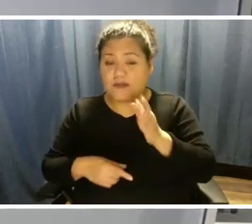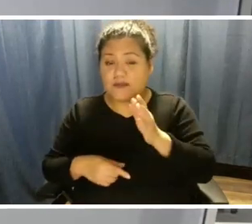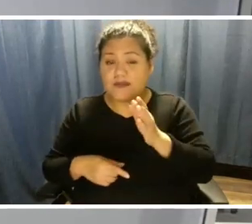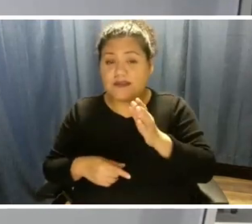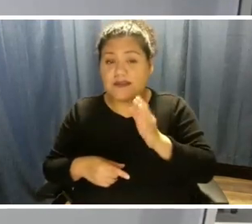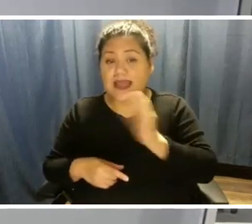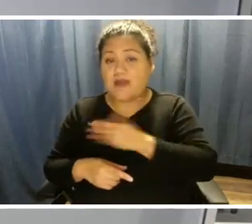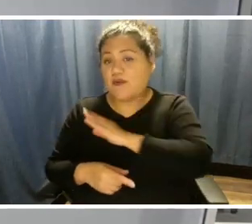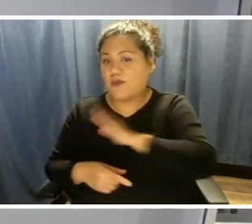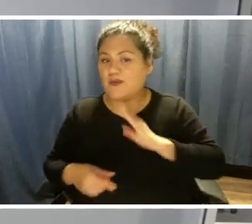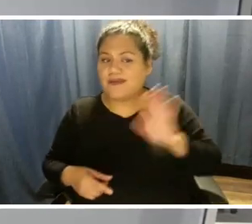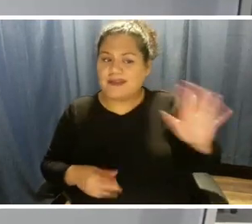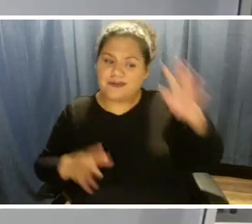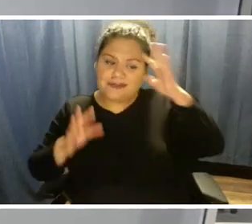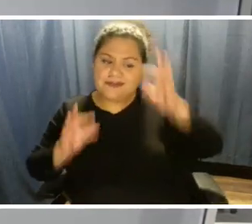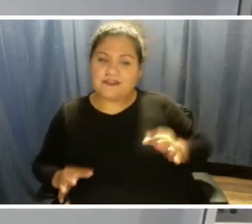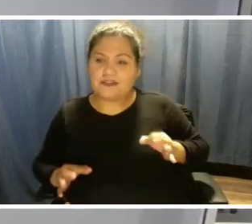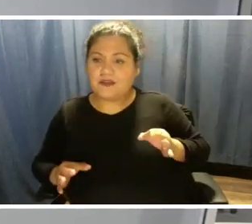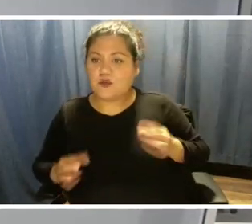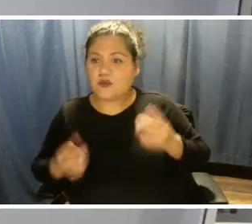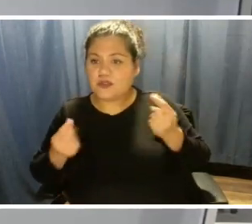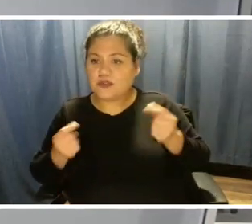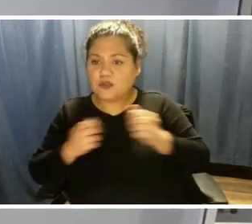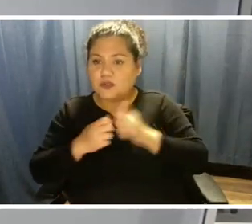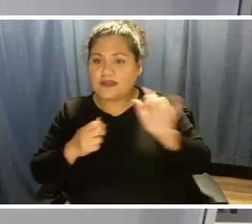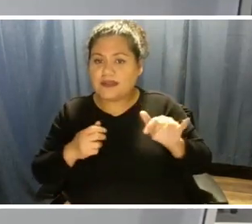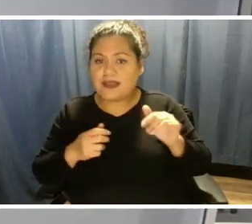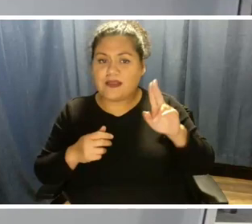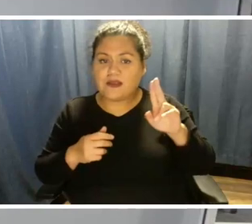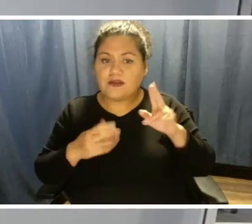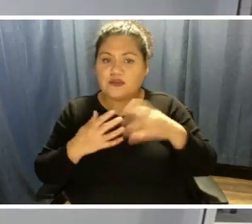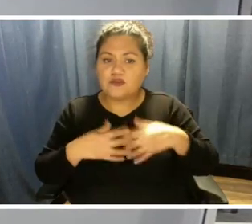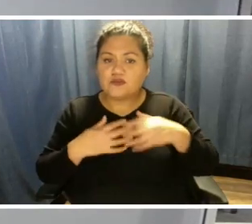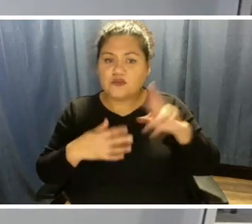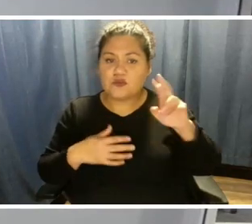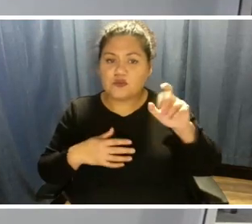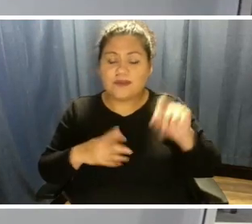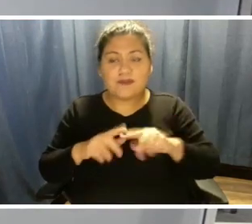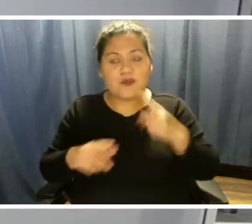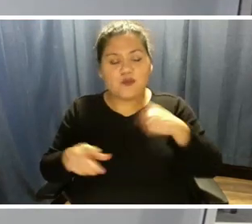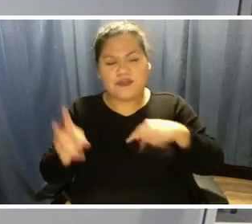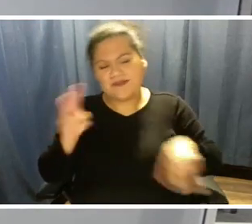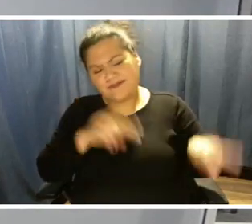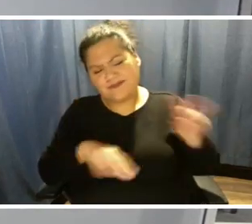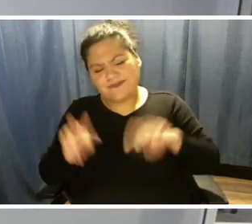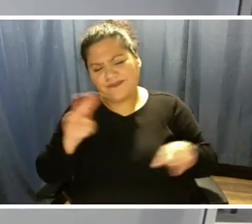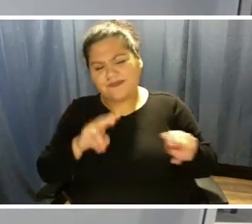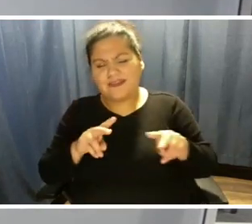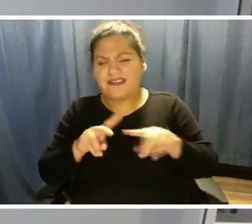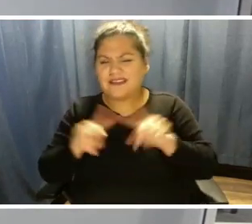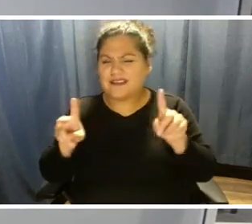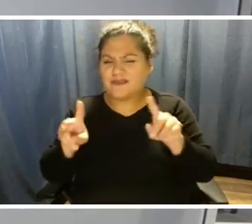board's decision what we're going to do with that unit. But we've looked at it a couple of different ways.